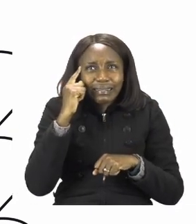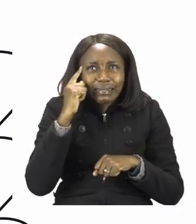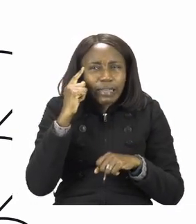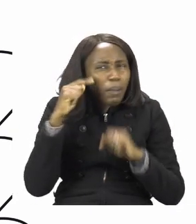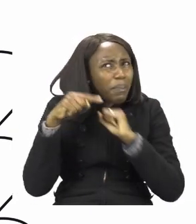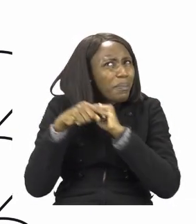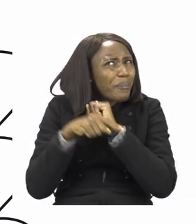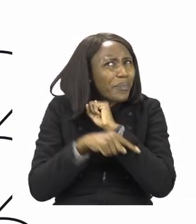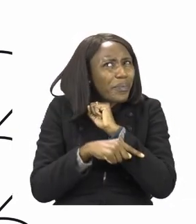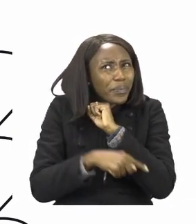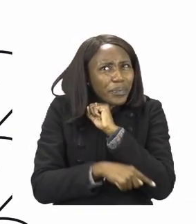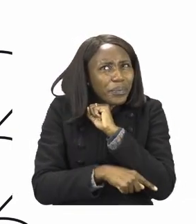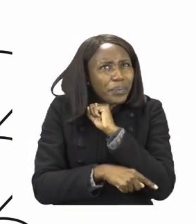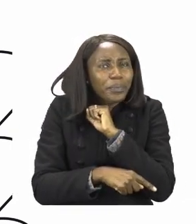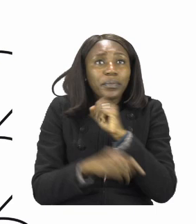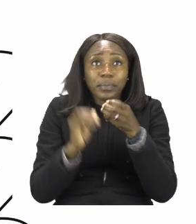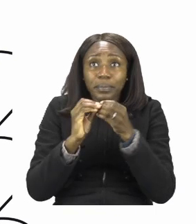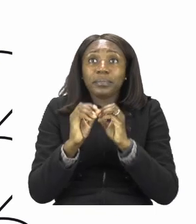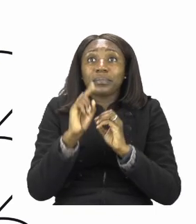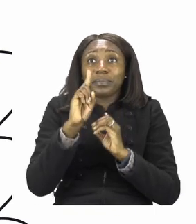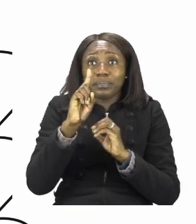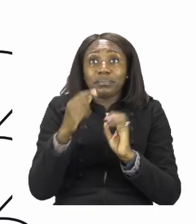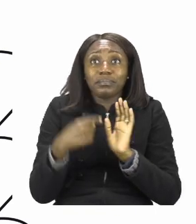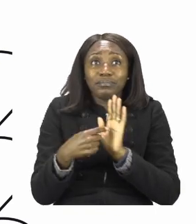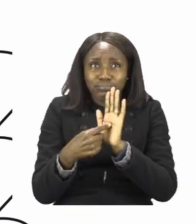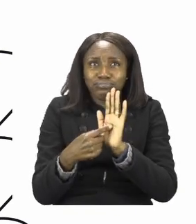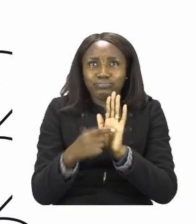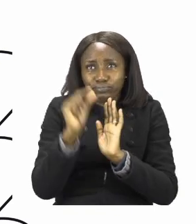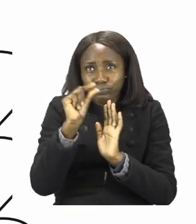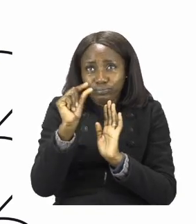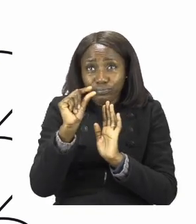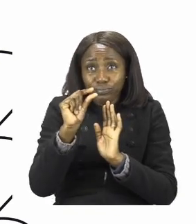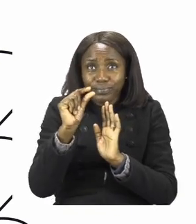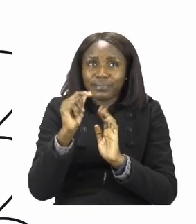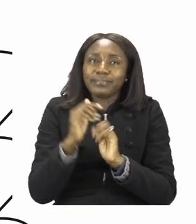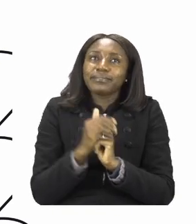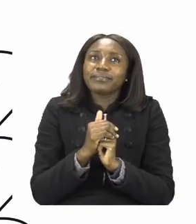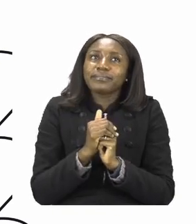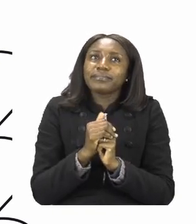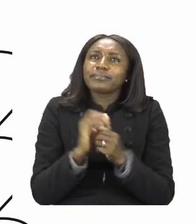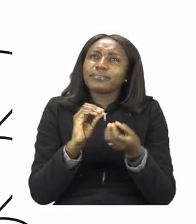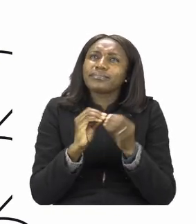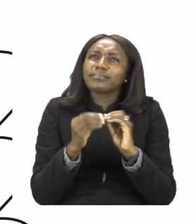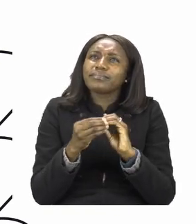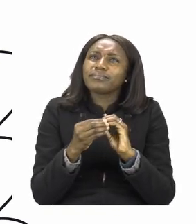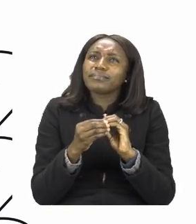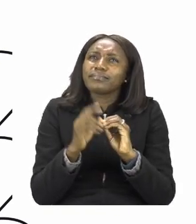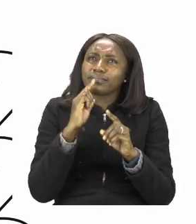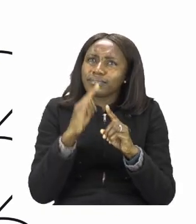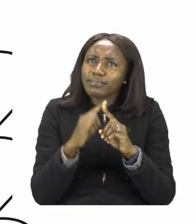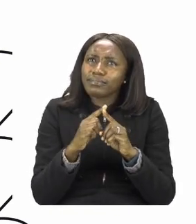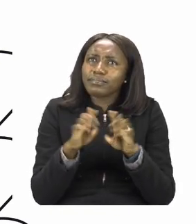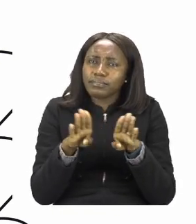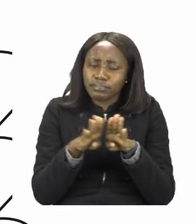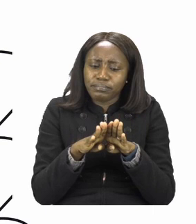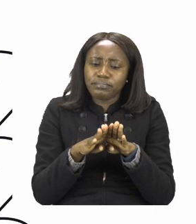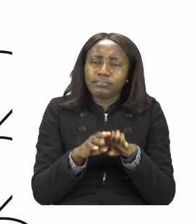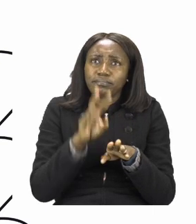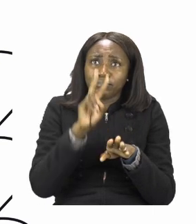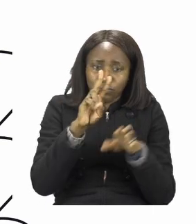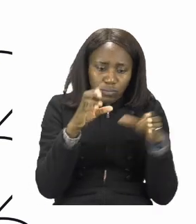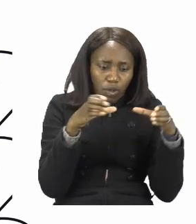We're going to do number one together but only a few. Number one is asking us to make groups of two.